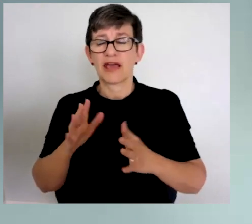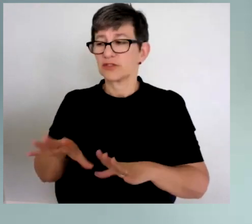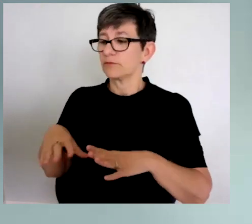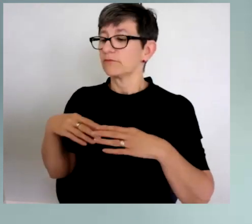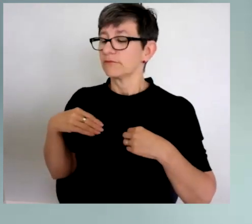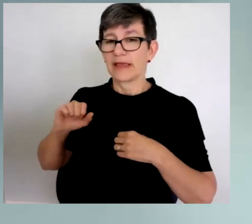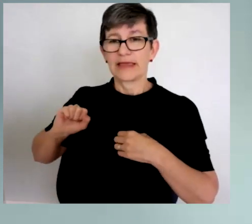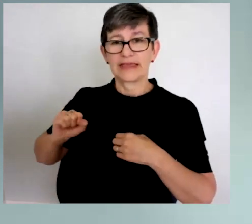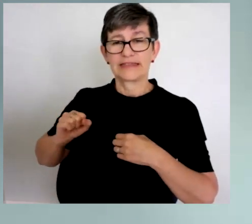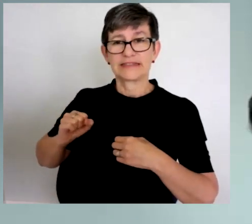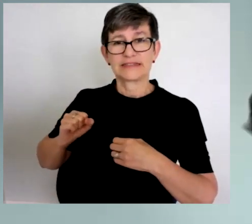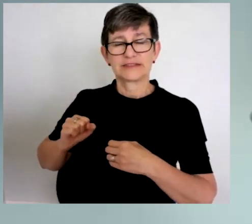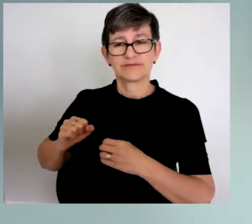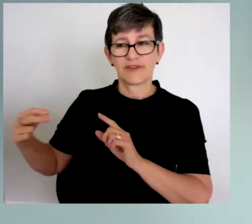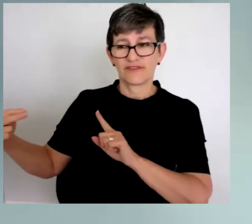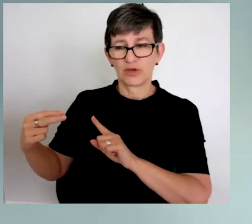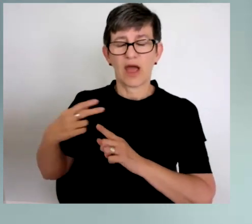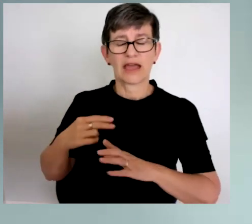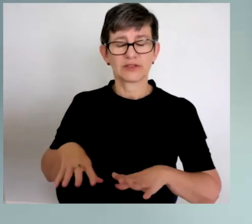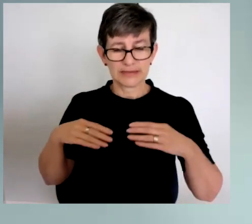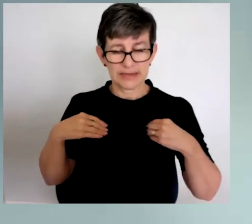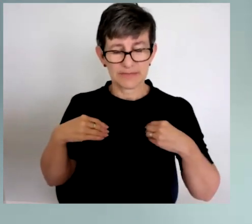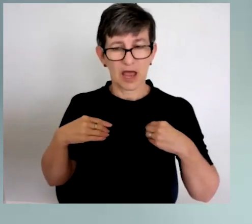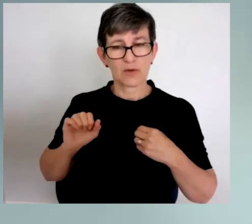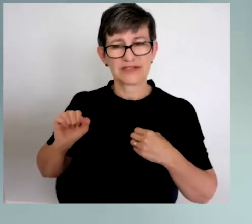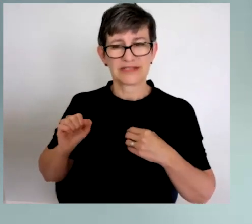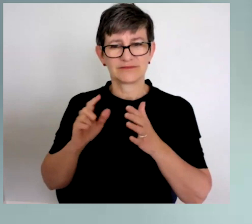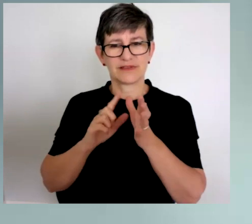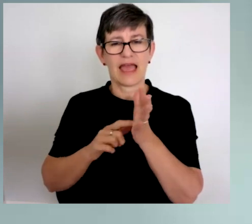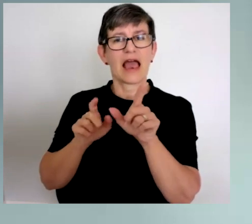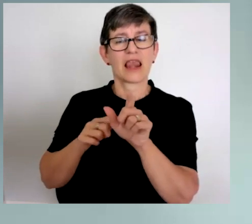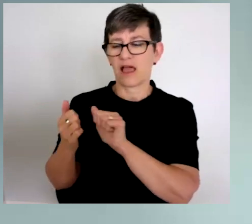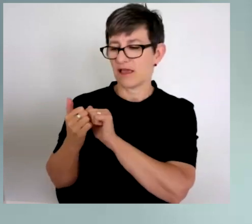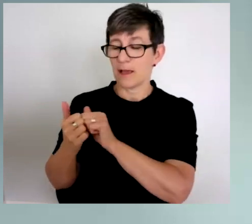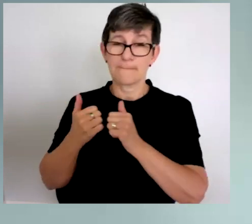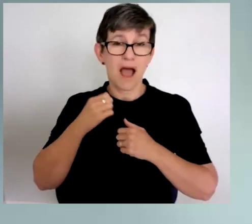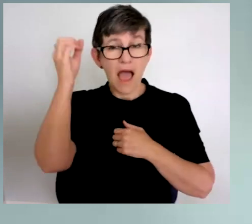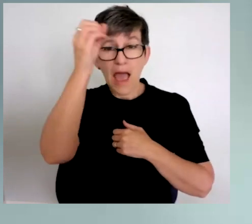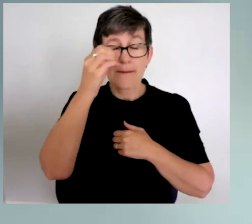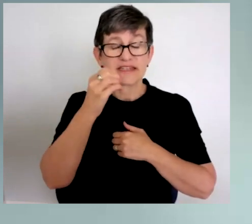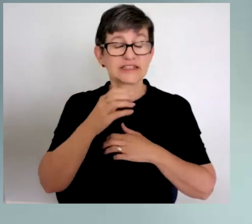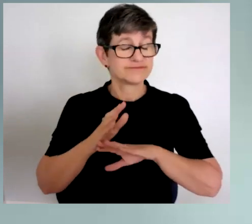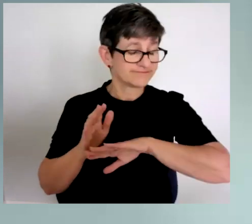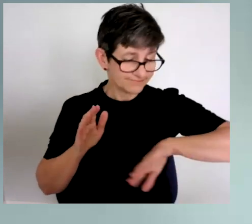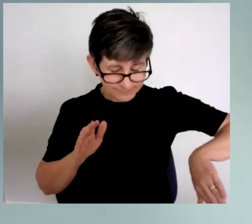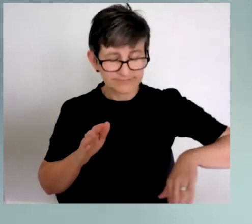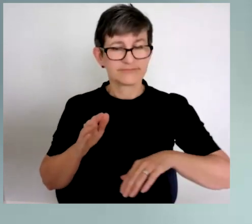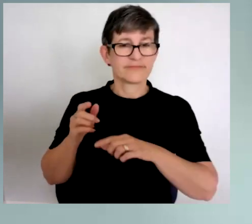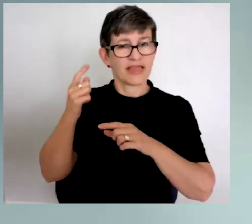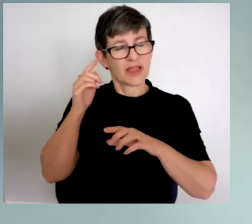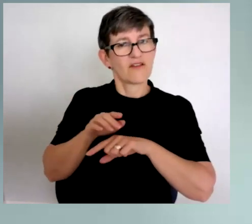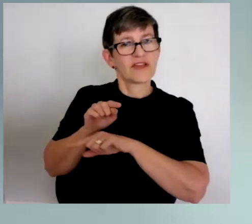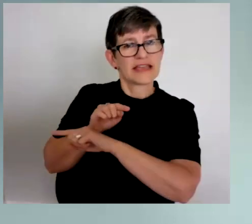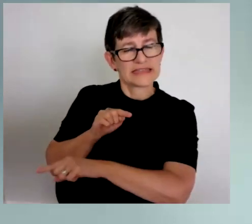his position. I had to be an ally. It didn't matter what opinion I had. I really had to be